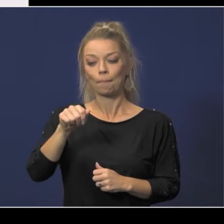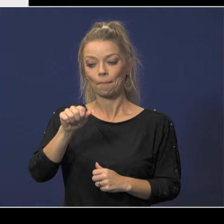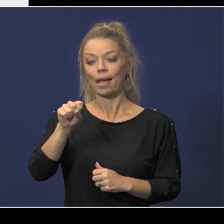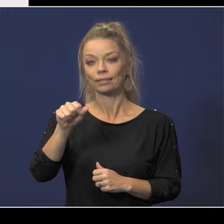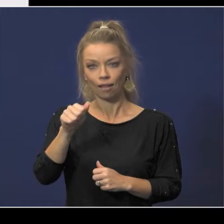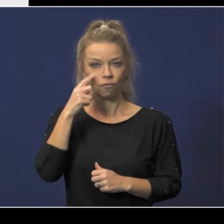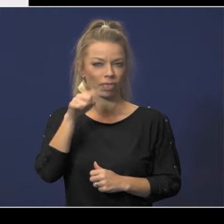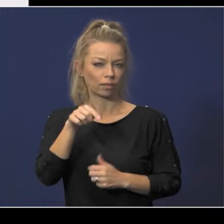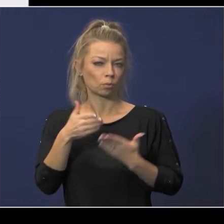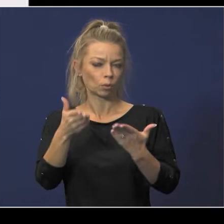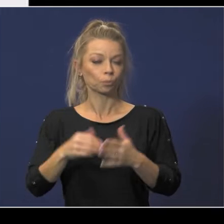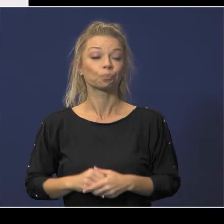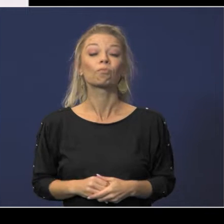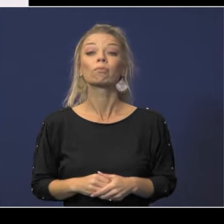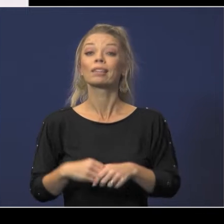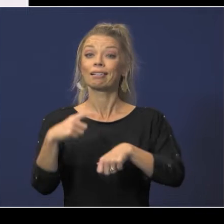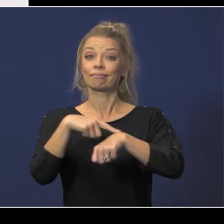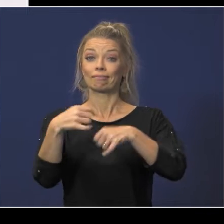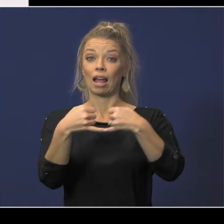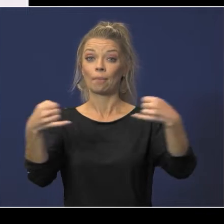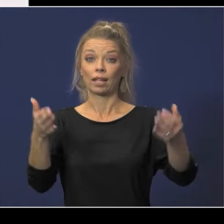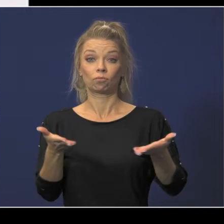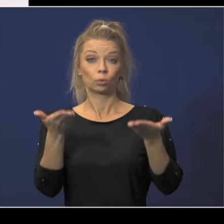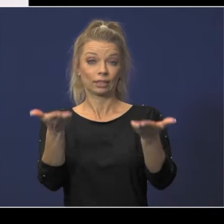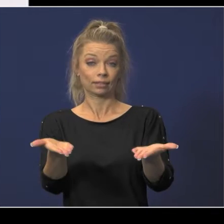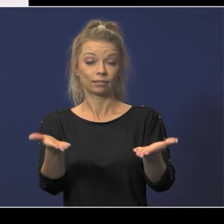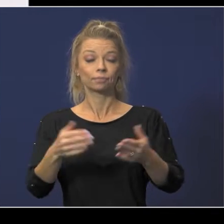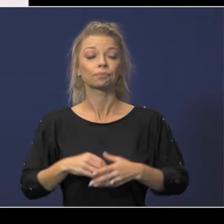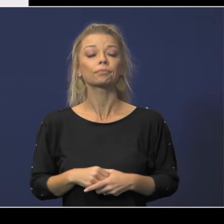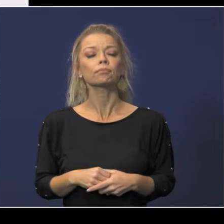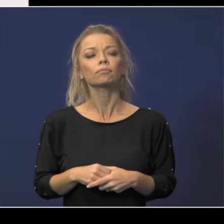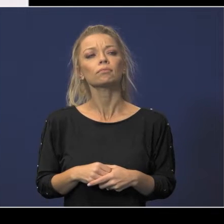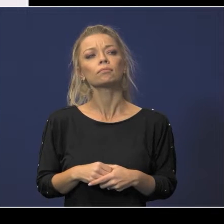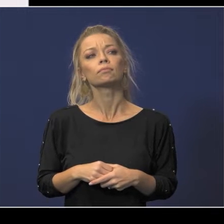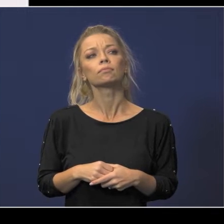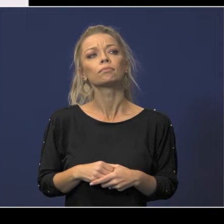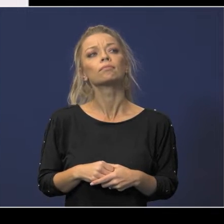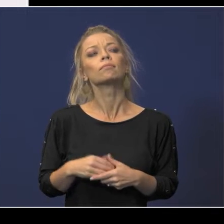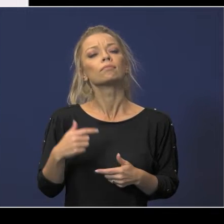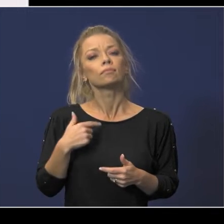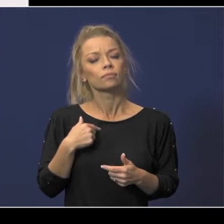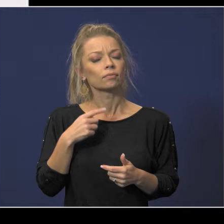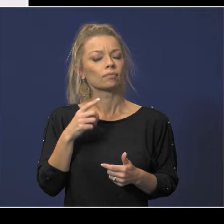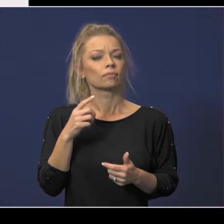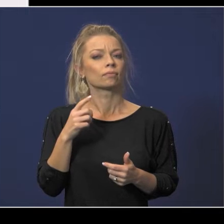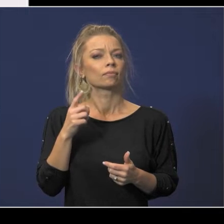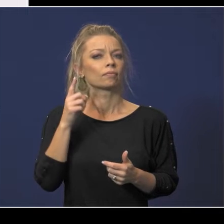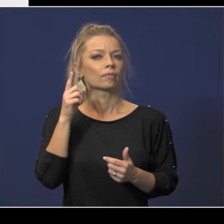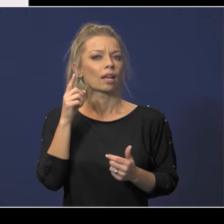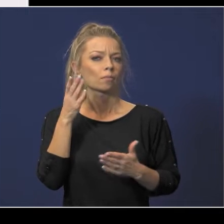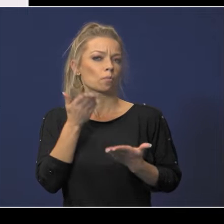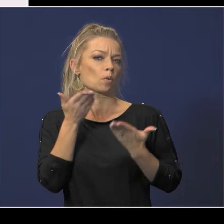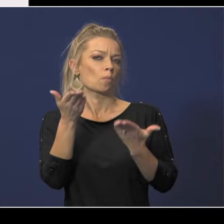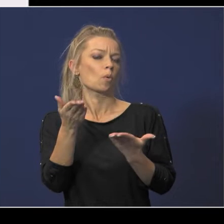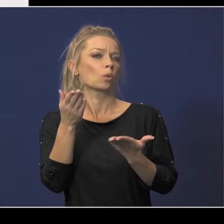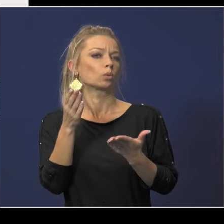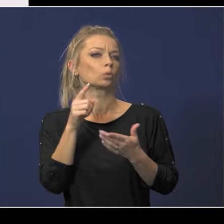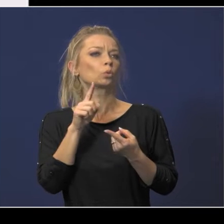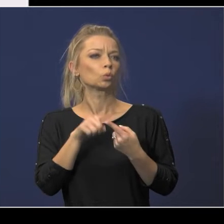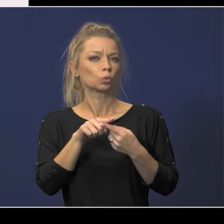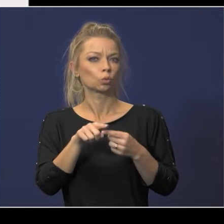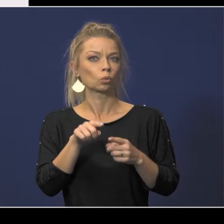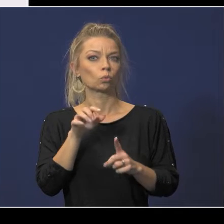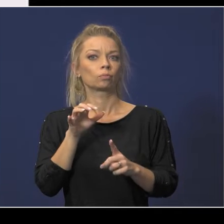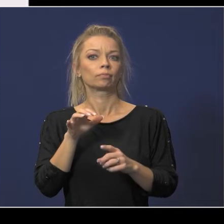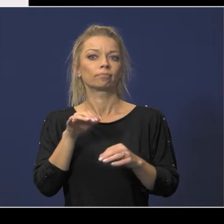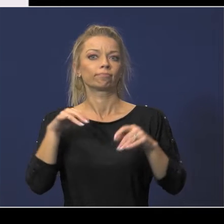we've included a timeline that we would like to follow i will make a proposal tonight in order to populate elementary number 57 starting next week